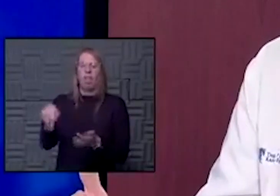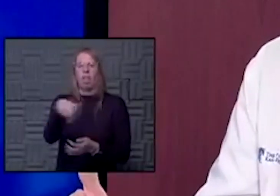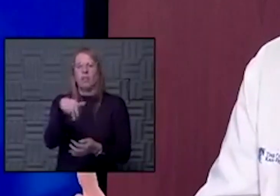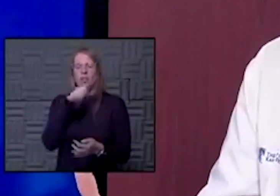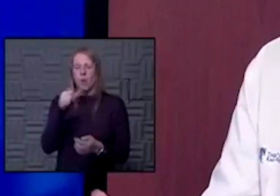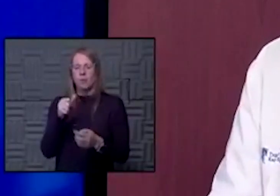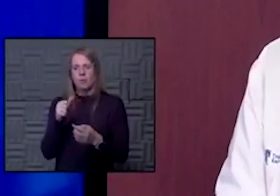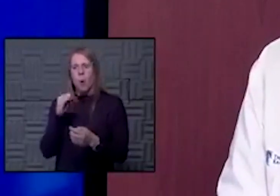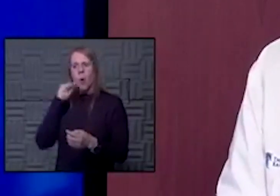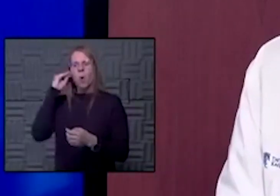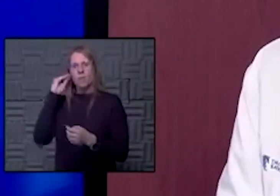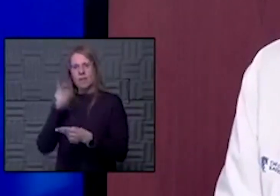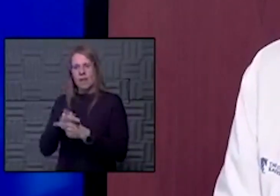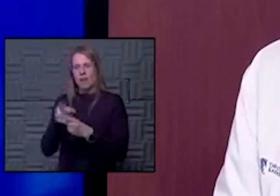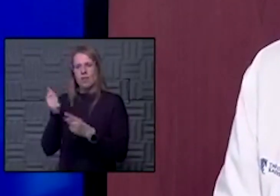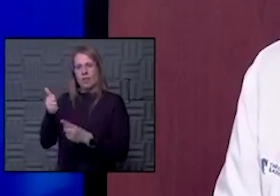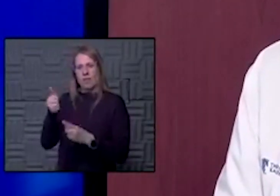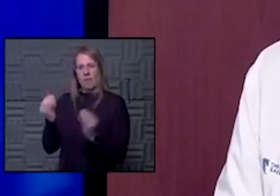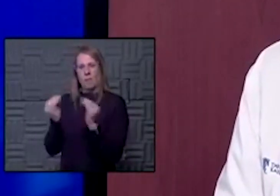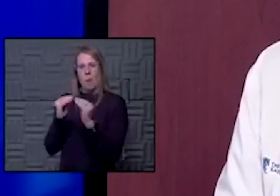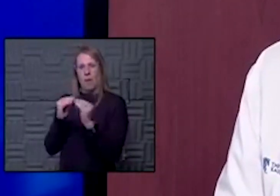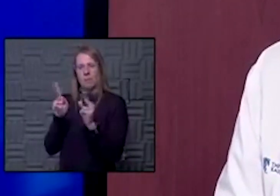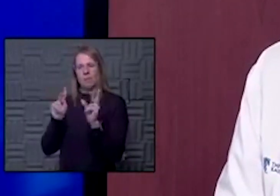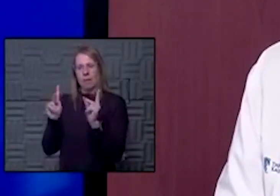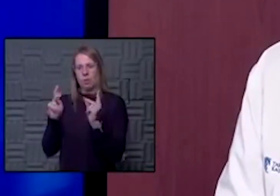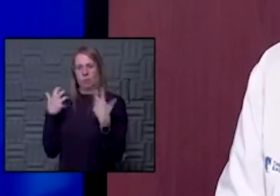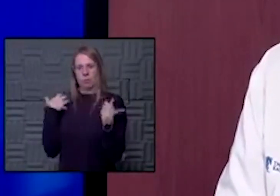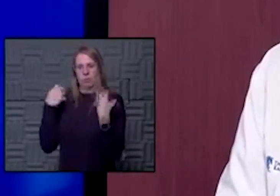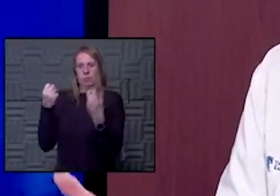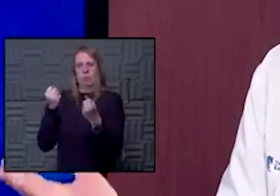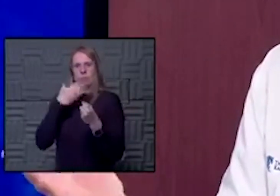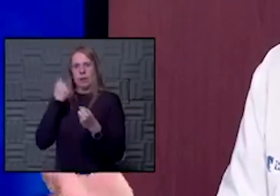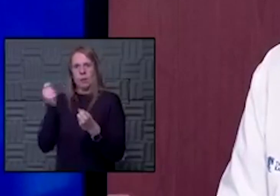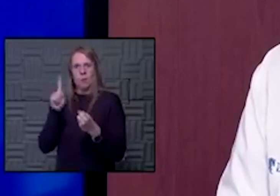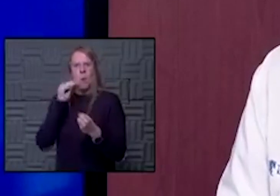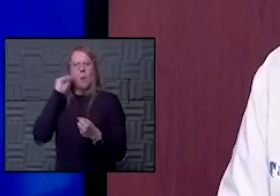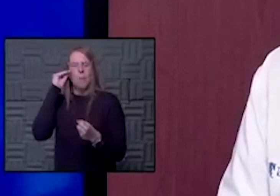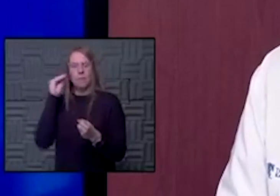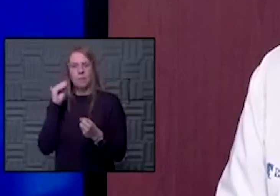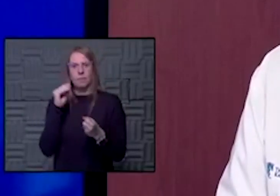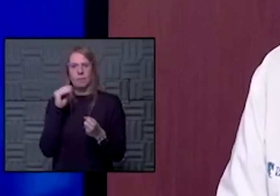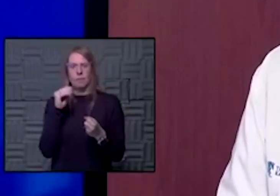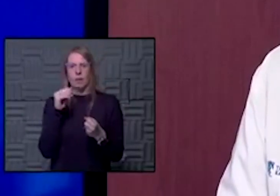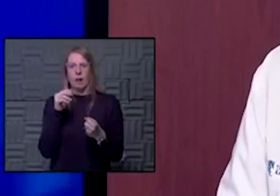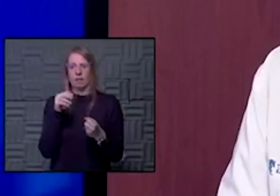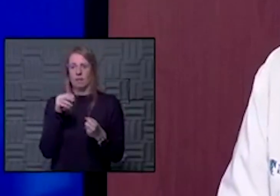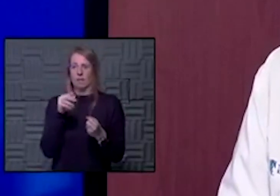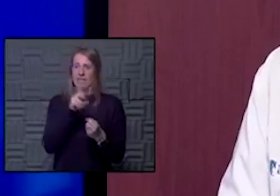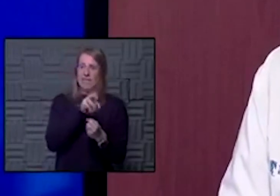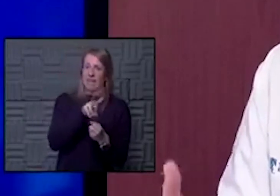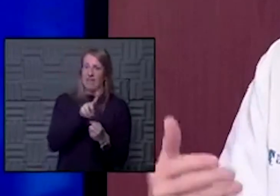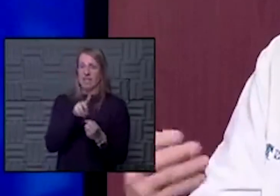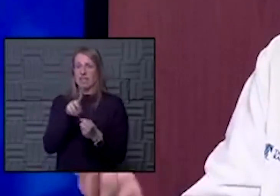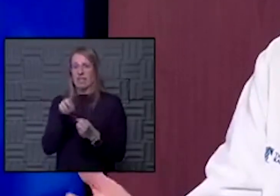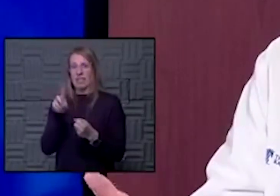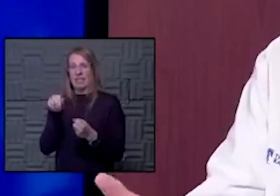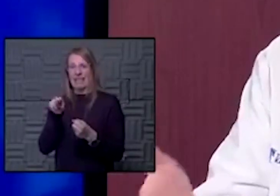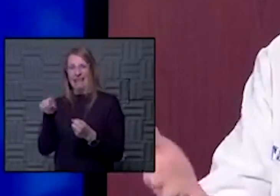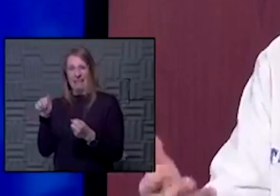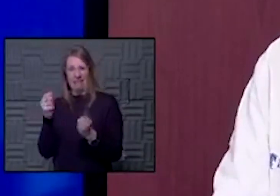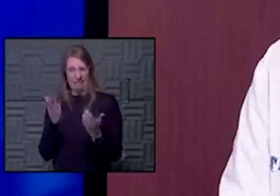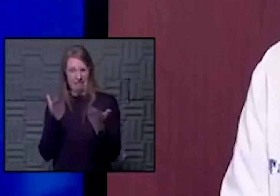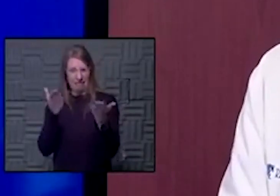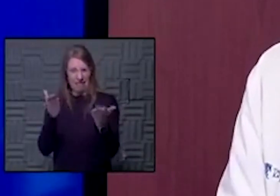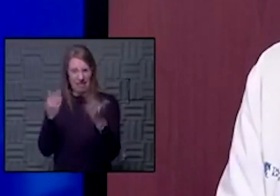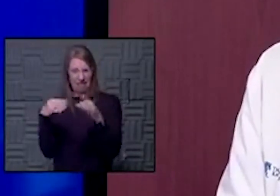things for yourself when you're at home. And so we know people do better at home. guys, I'll look at David and Dana. There's no way we would have ever said to that